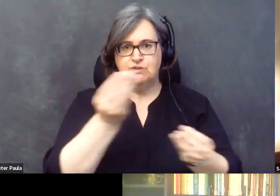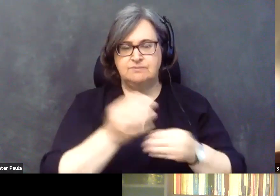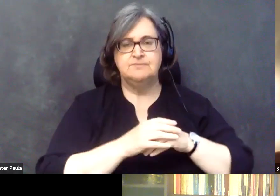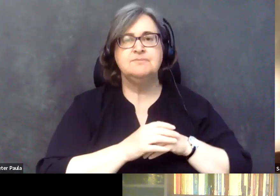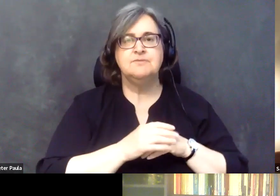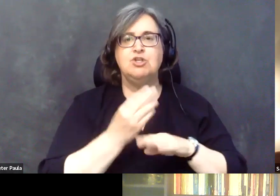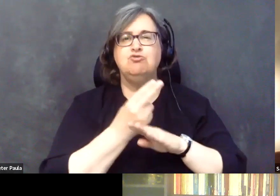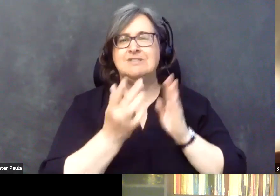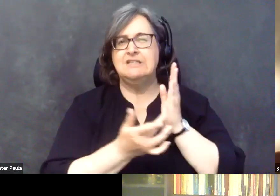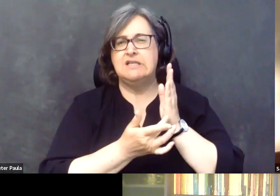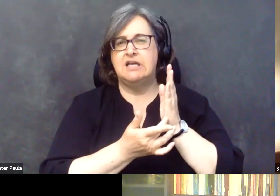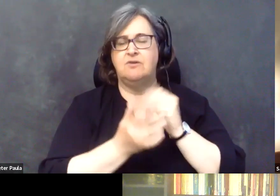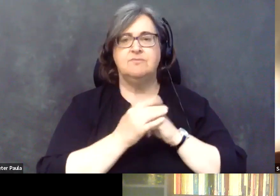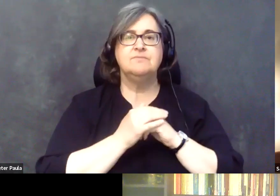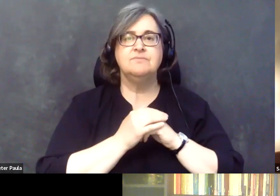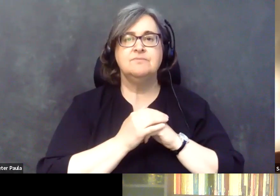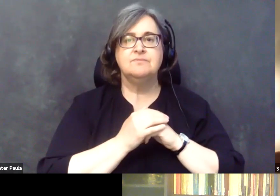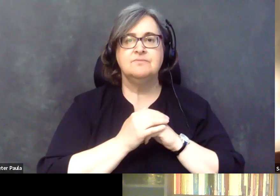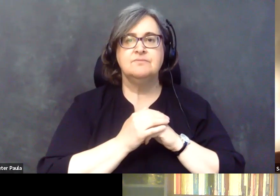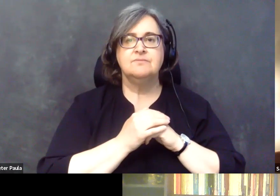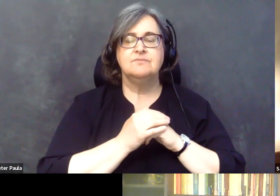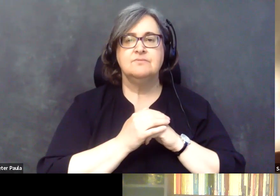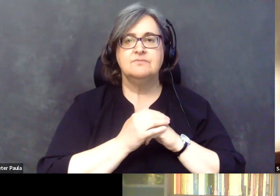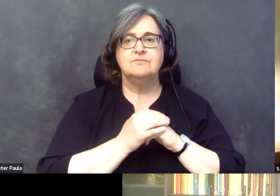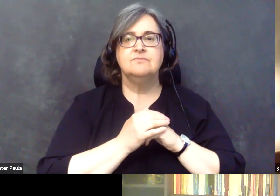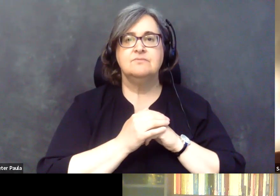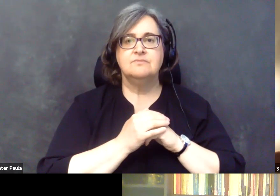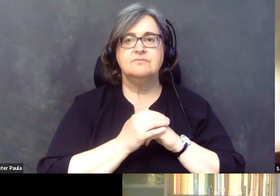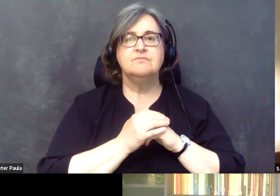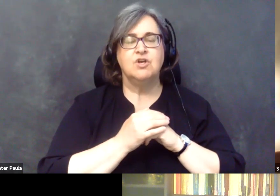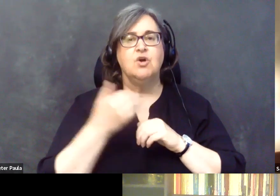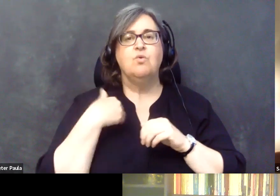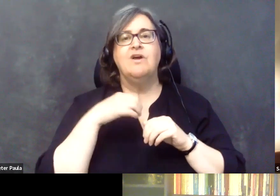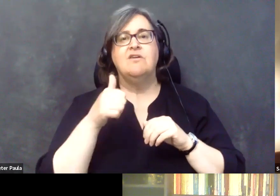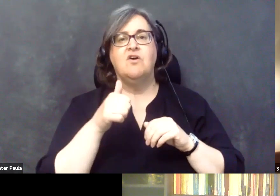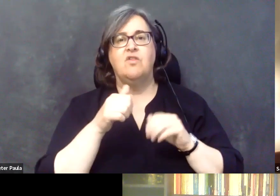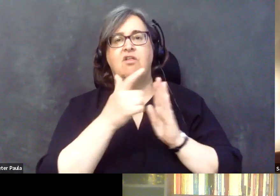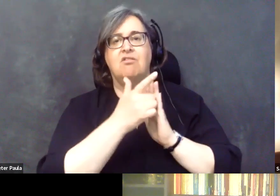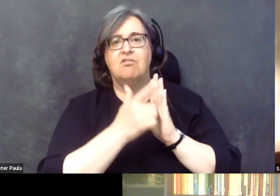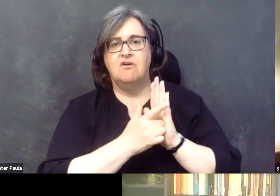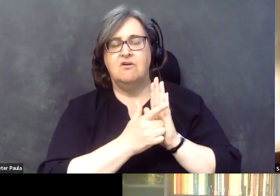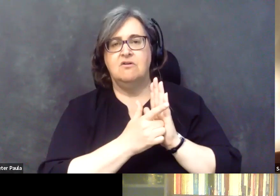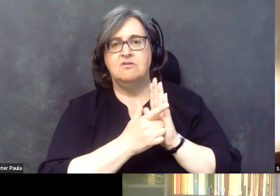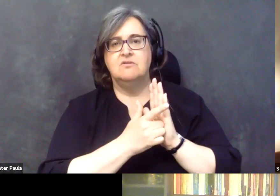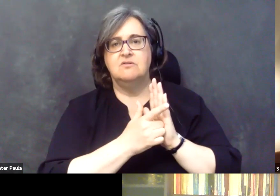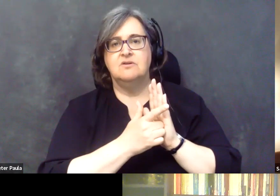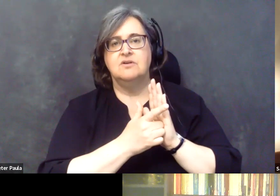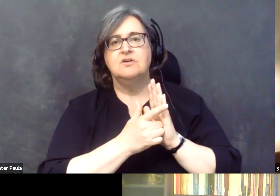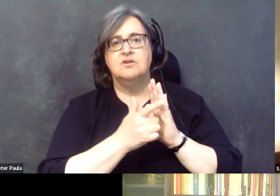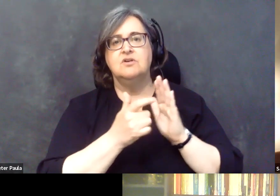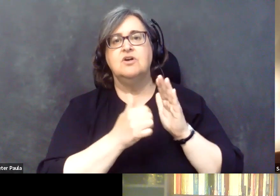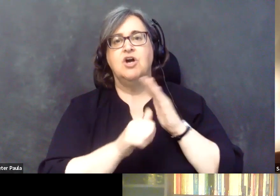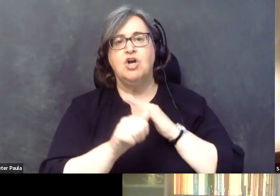That also was trended by high-tech, another piece of legislation, which was actually under the American